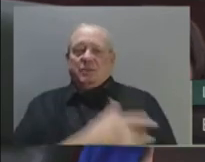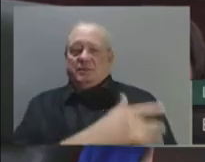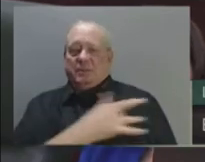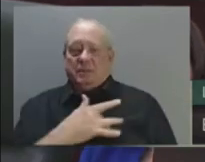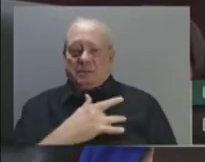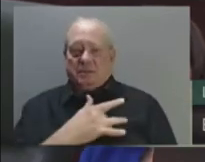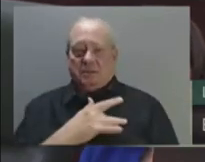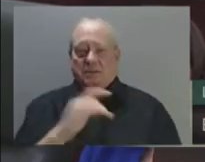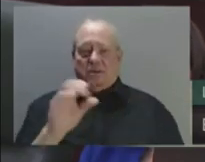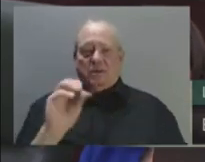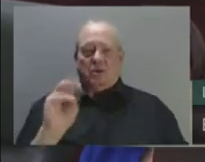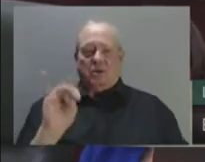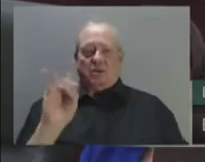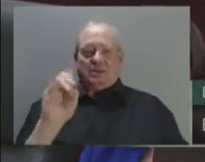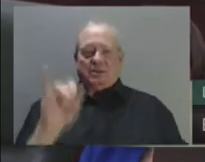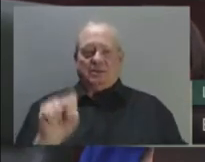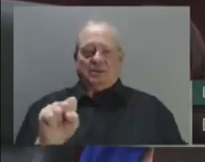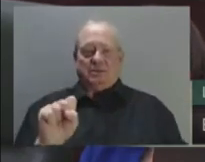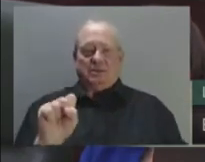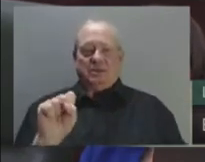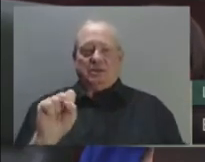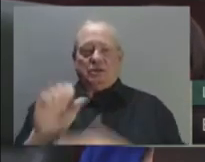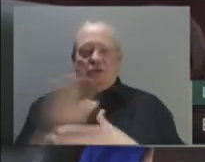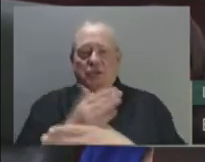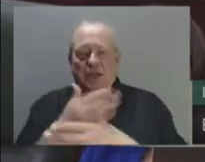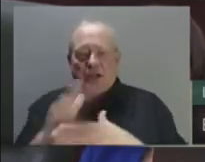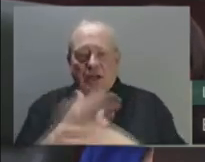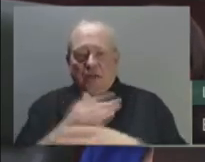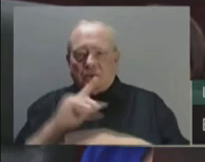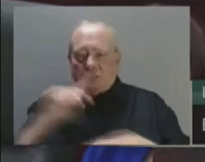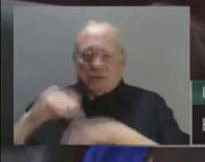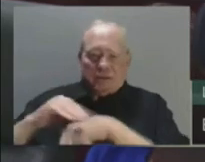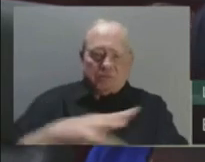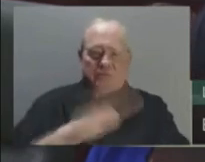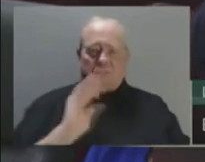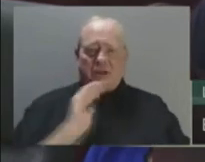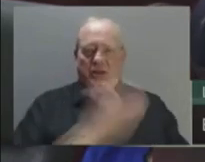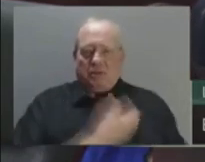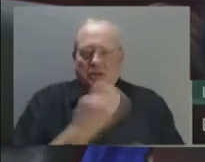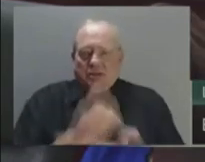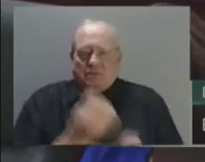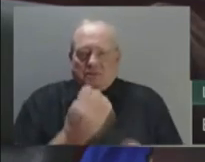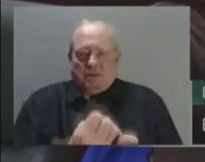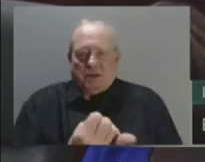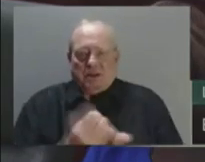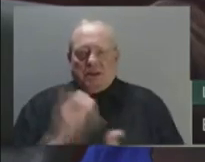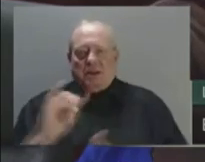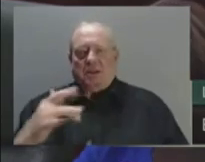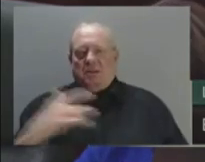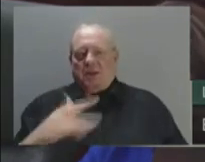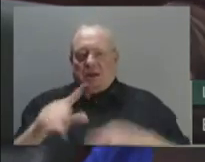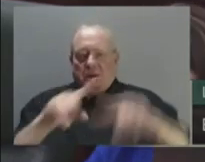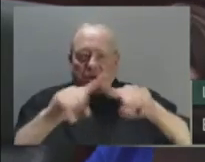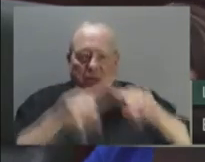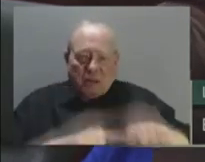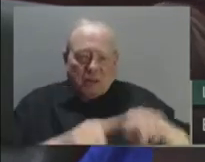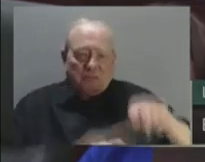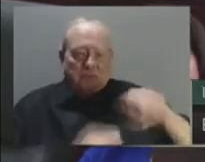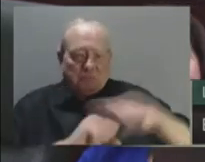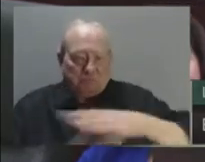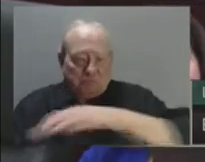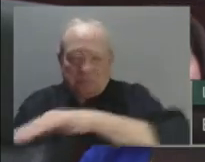revenue structure, it's been our story all too often. The second key, then, Mr. Speaker, is to maintain